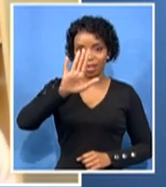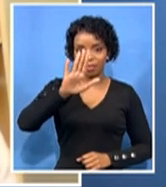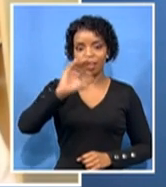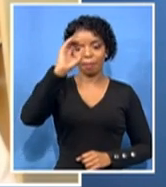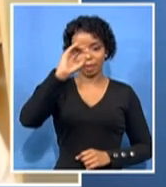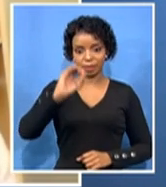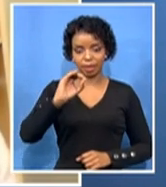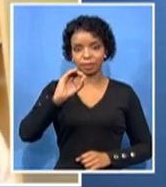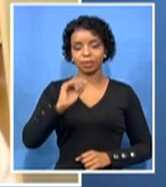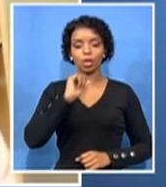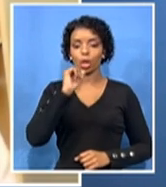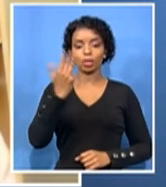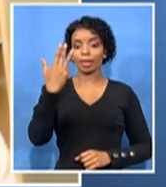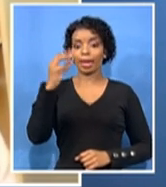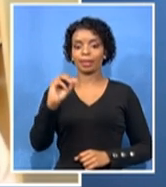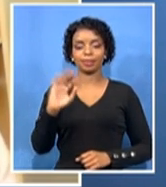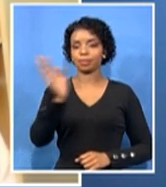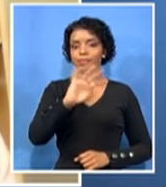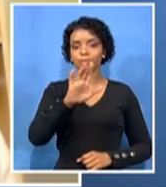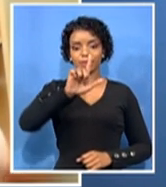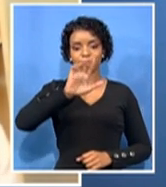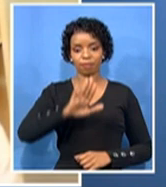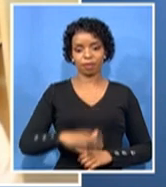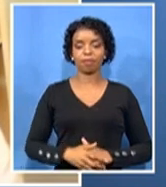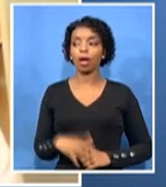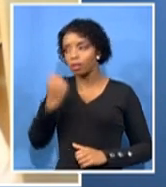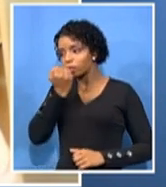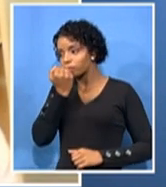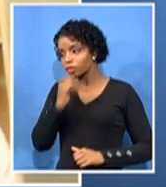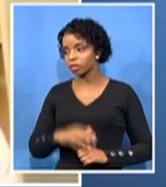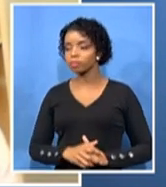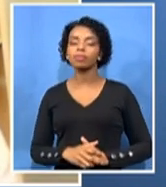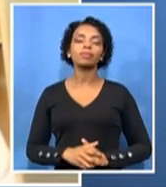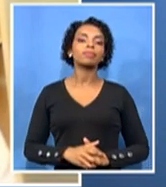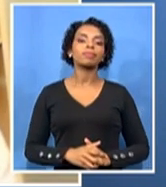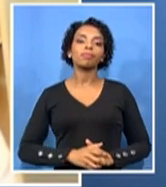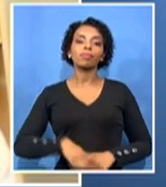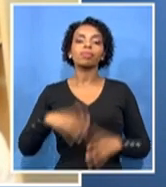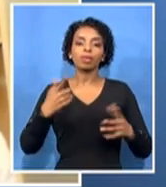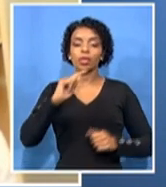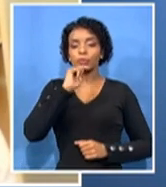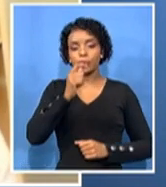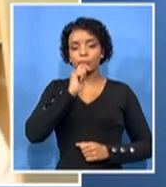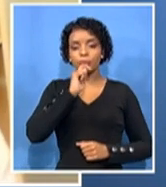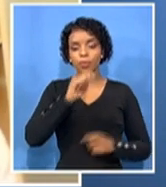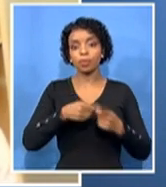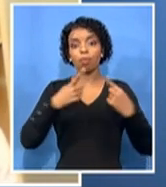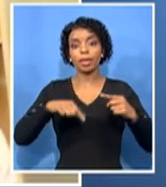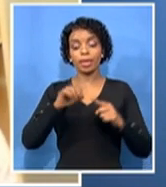apologies. So, really, we've been collecting data, more specifically for this